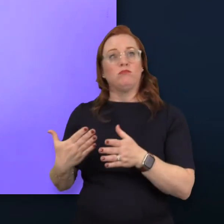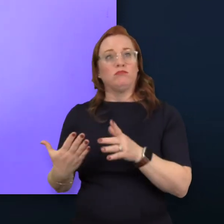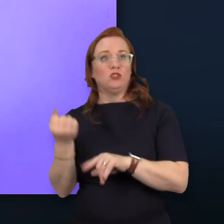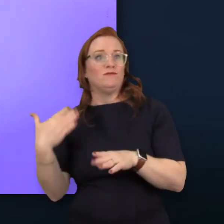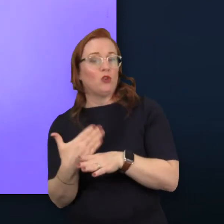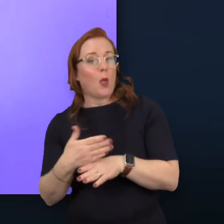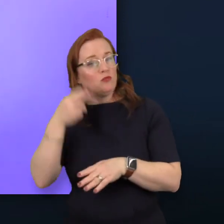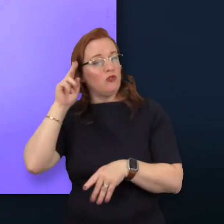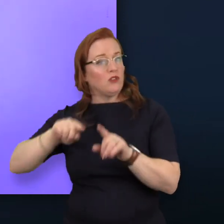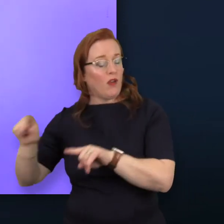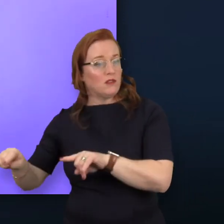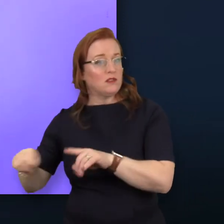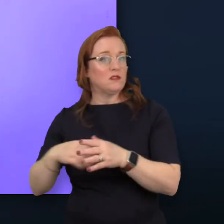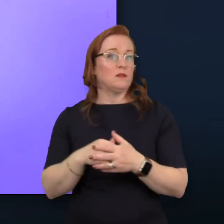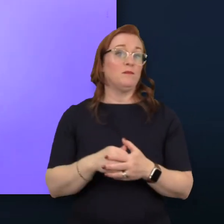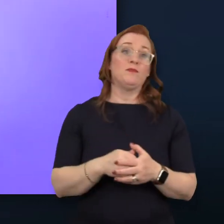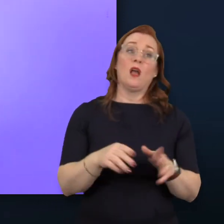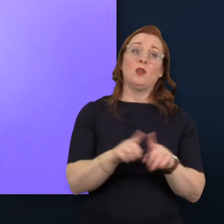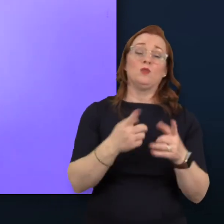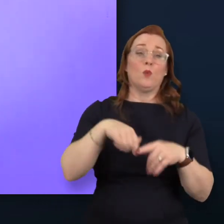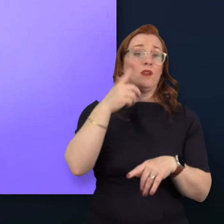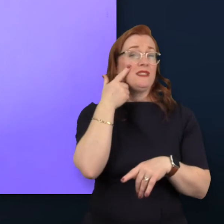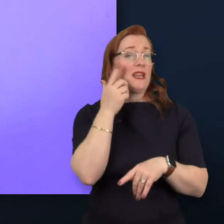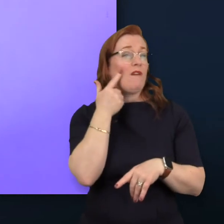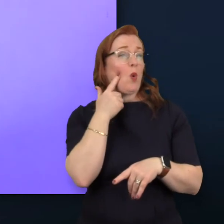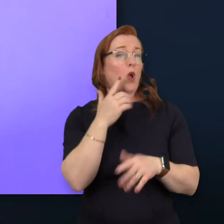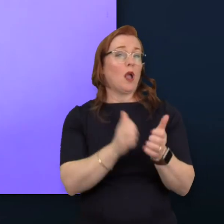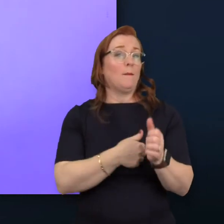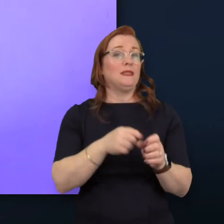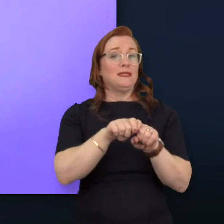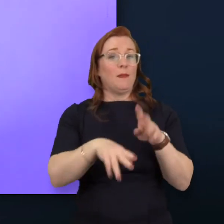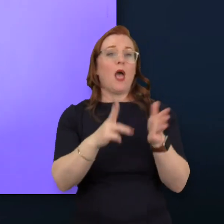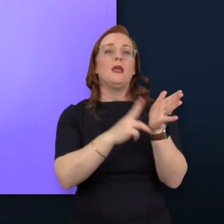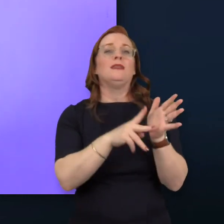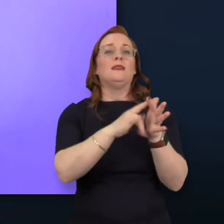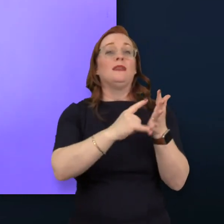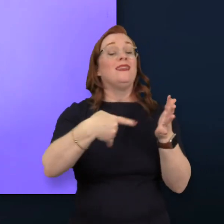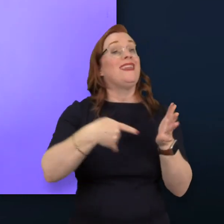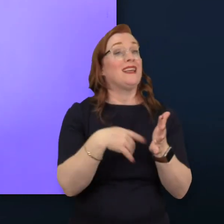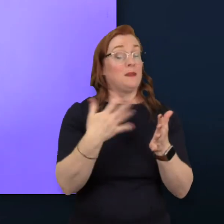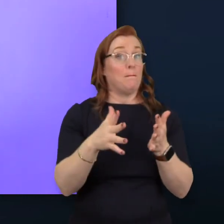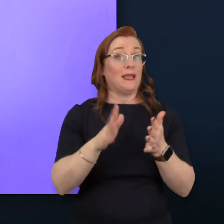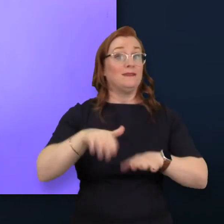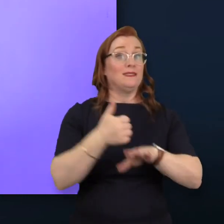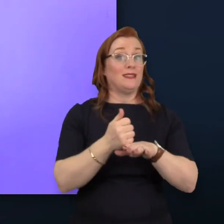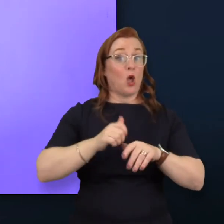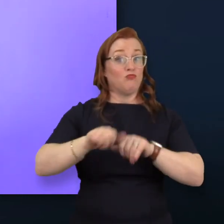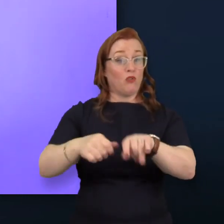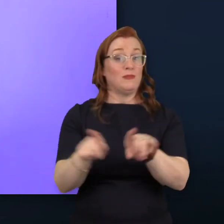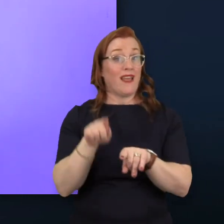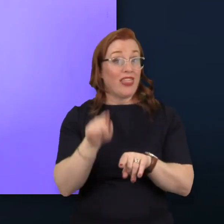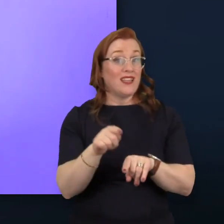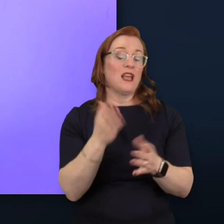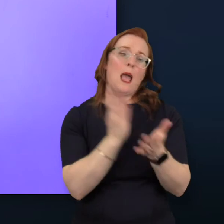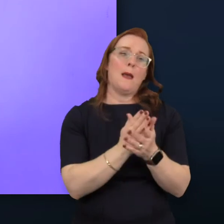as we've seen from places like Nest, who have run programs of this nature, there's a big benefit to the